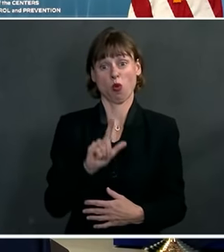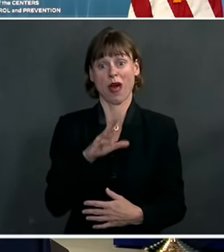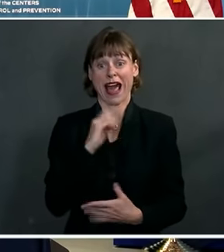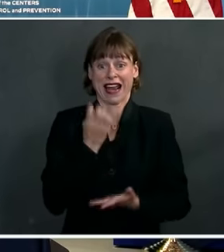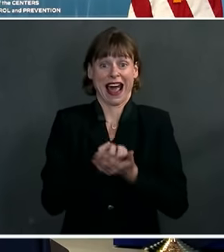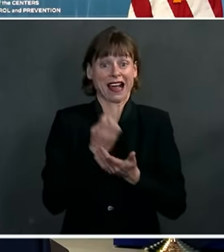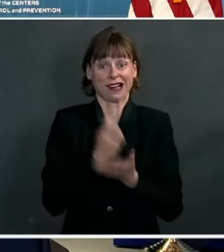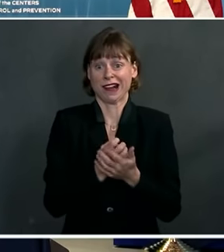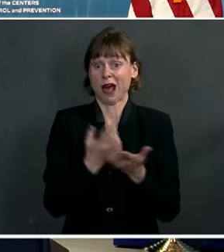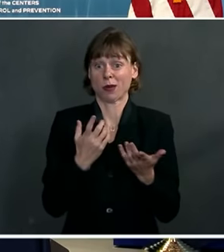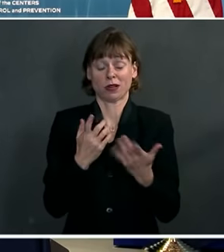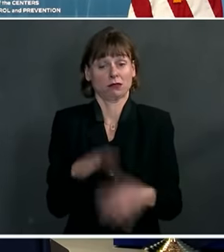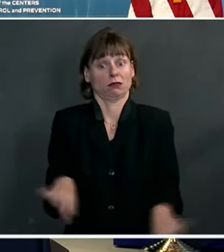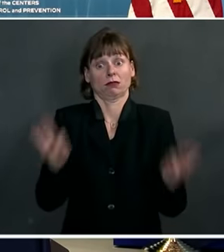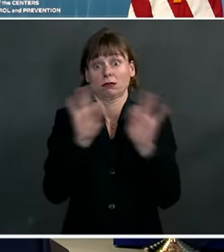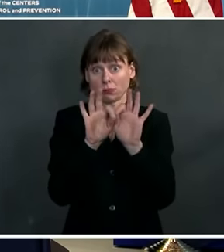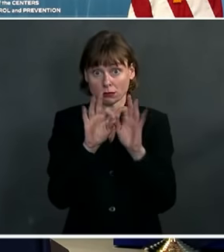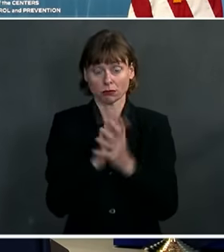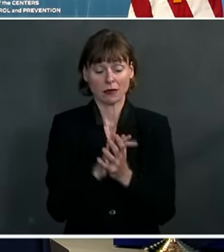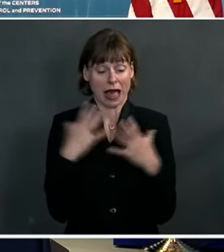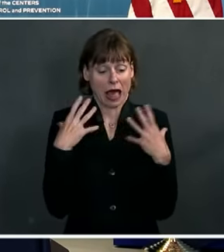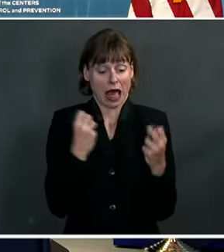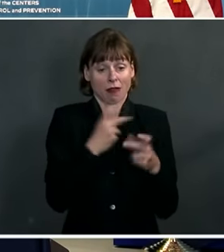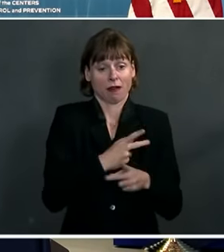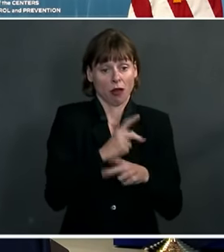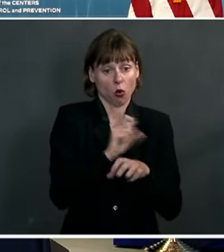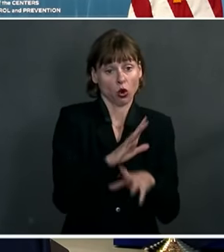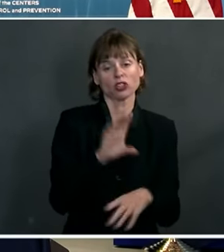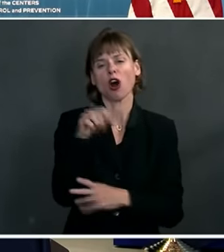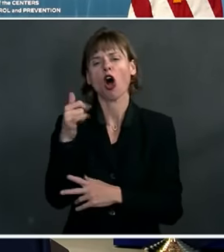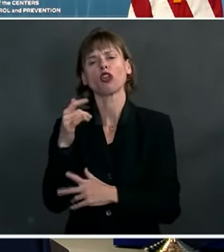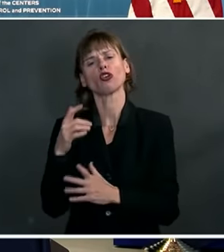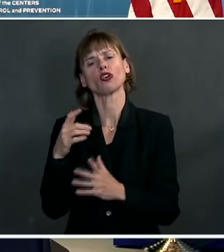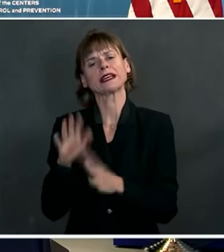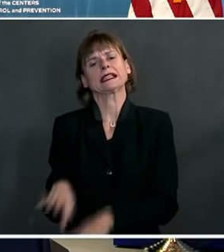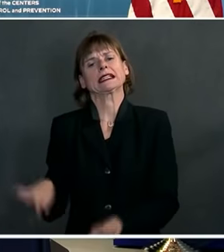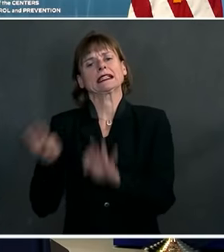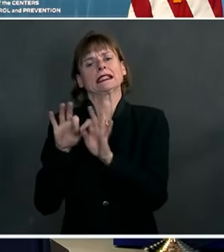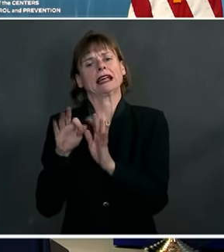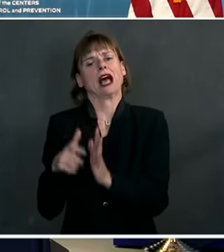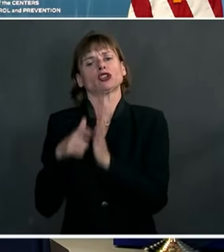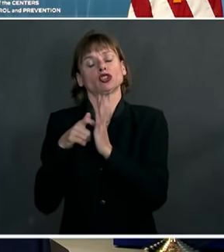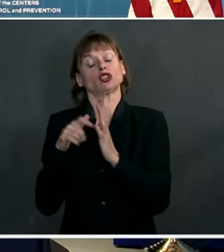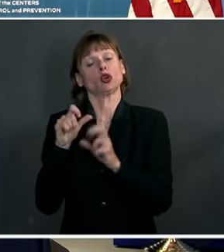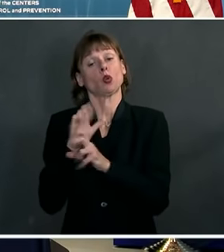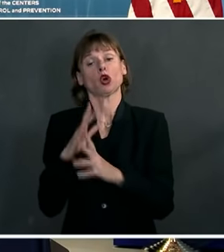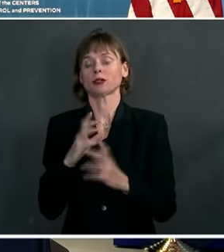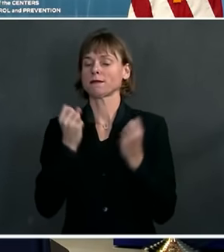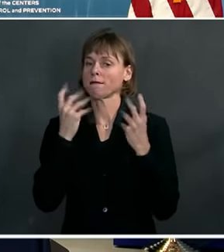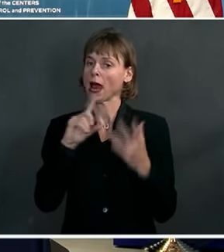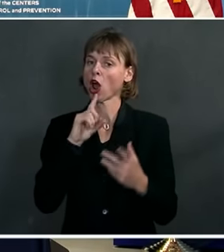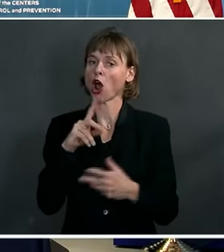Health care workers and other essential workers, many of whom are people of color, immigrants,